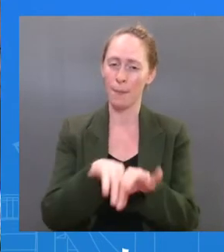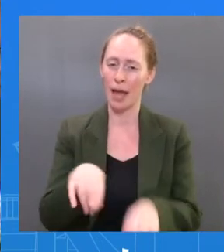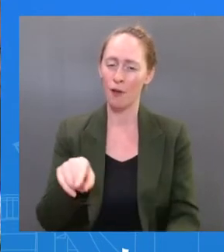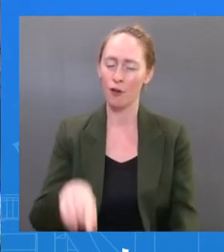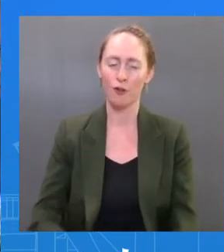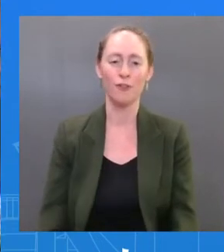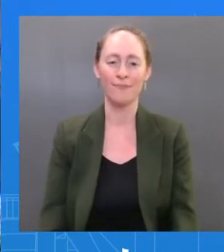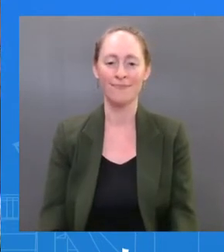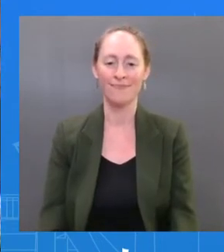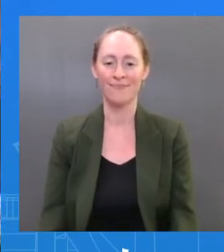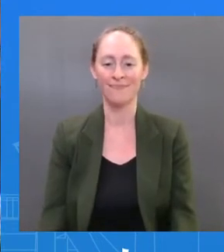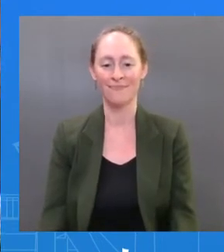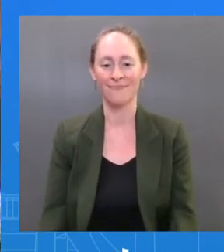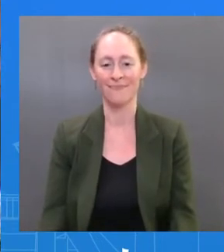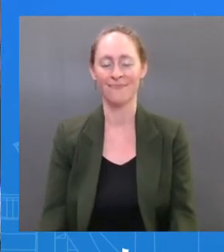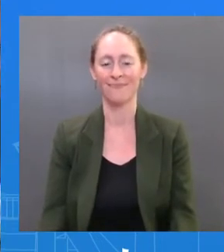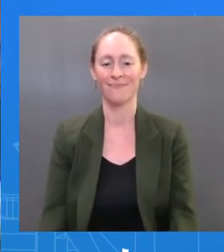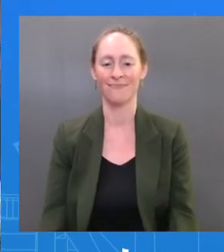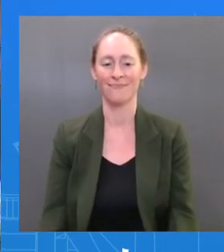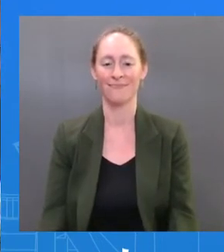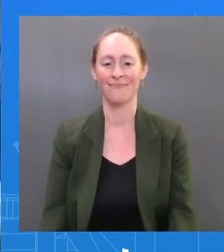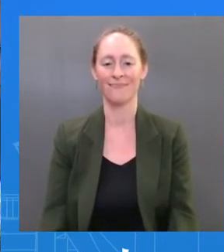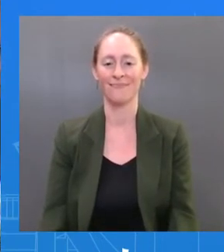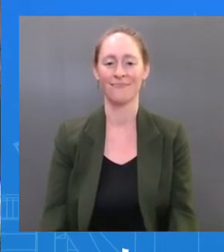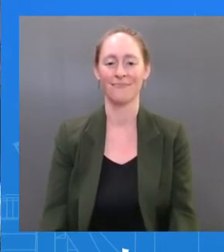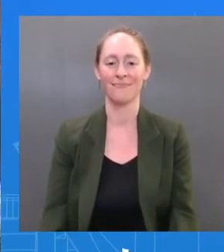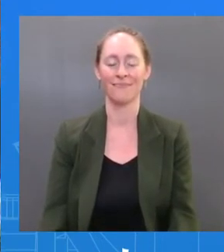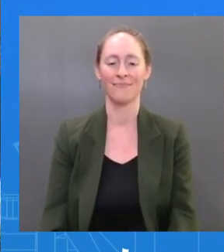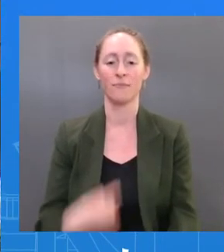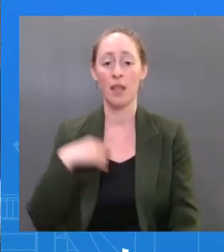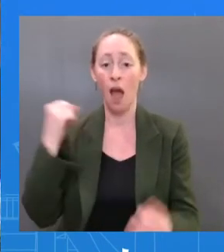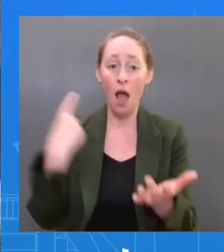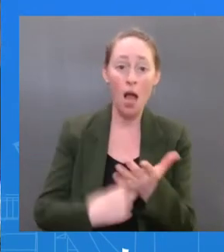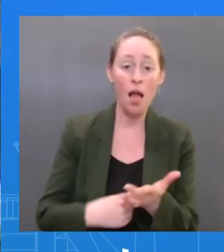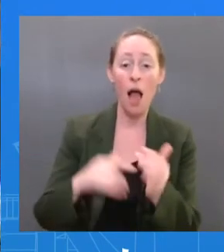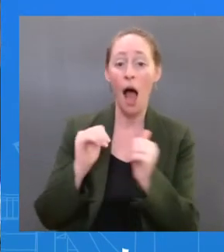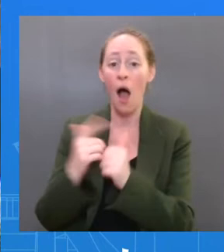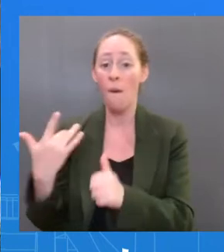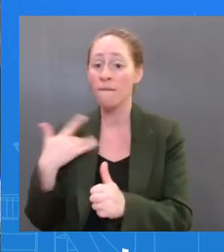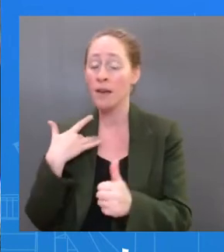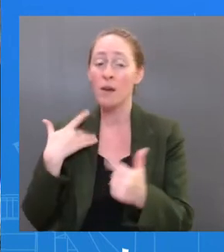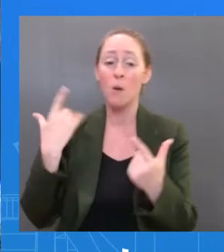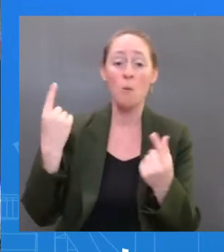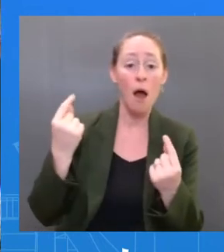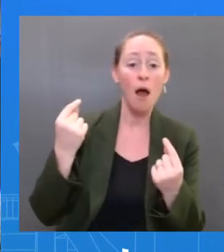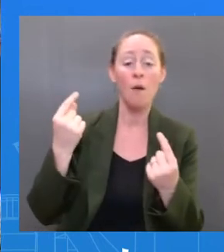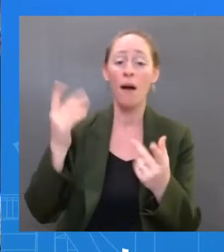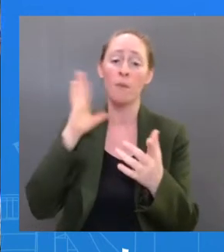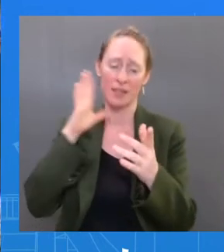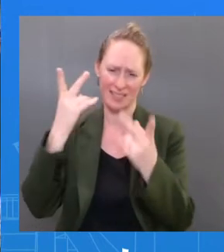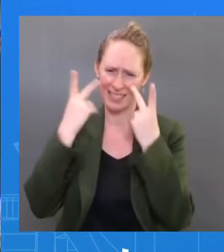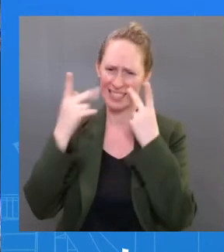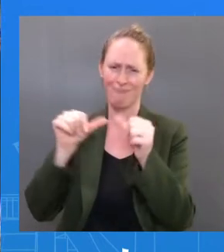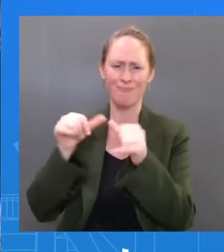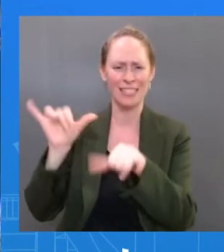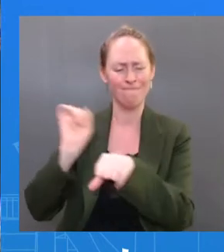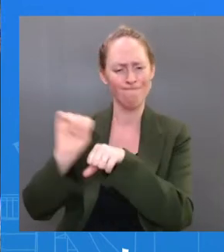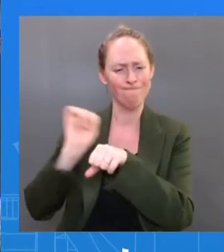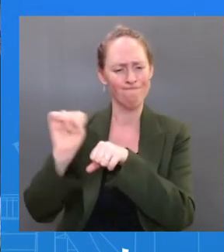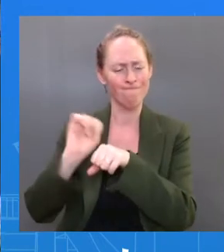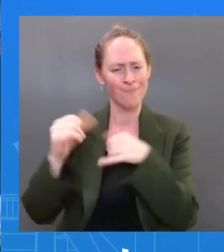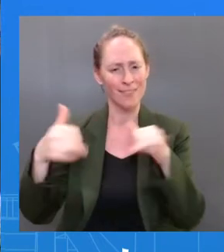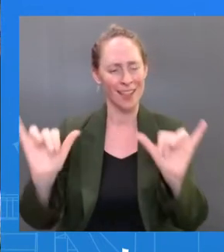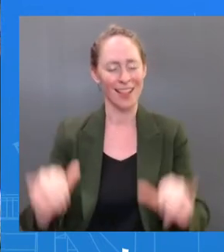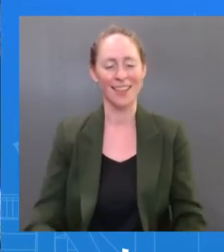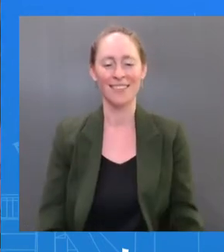and how he's continuing to work on behalf of the American public. I'm going to move around because I know there's a lot of it. Go ahead. The Thank you. I — — Karine, you said